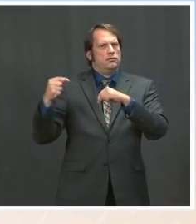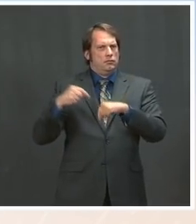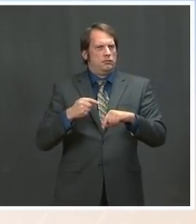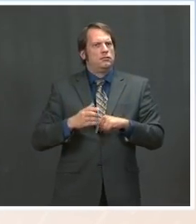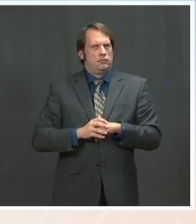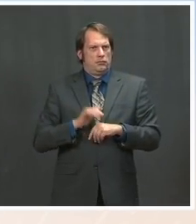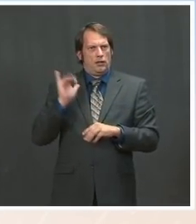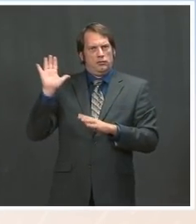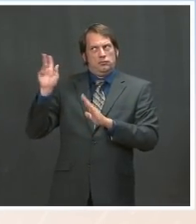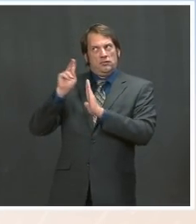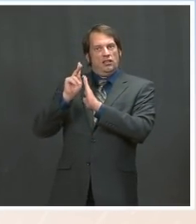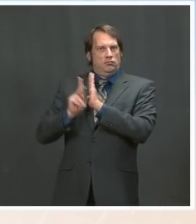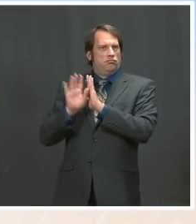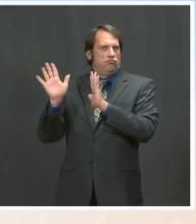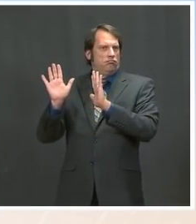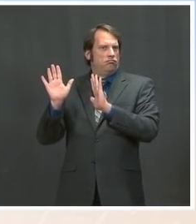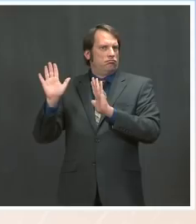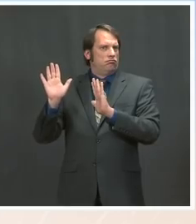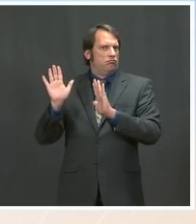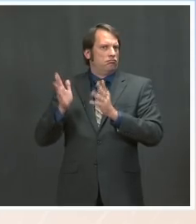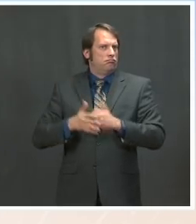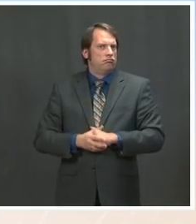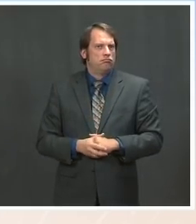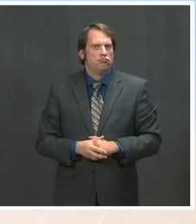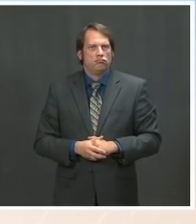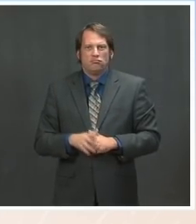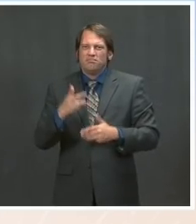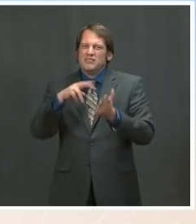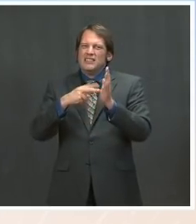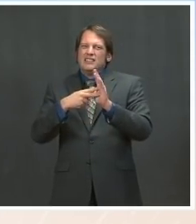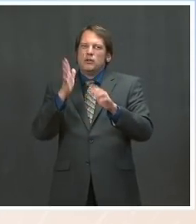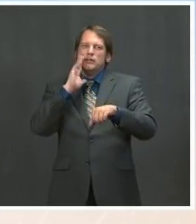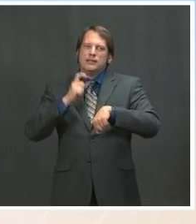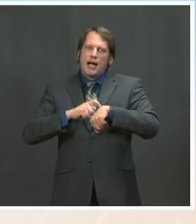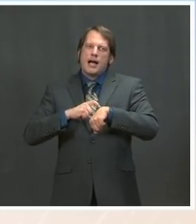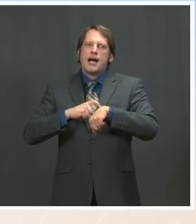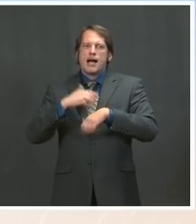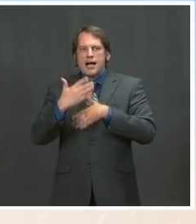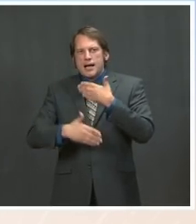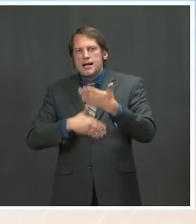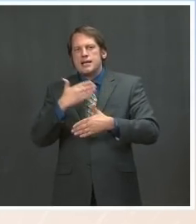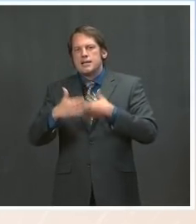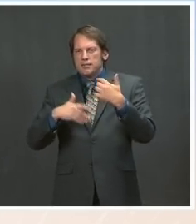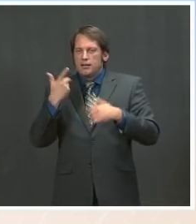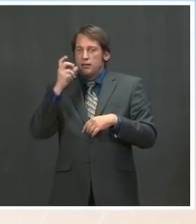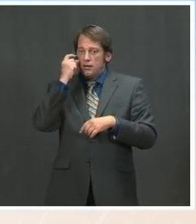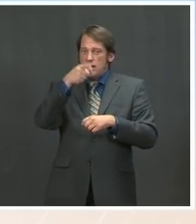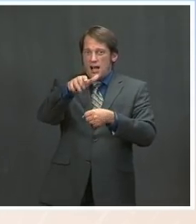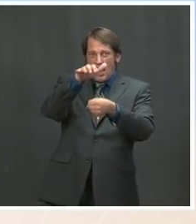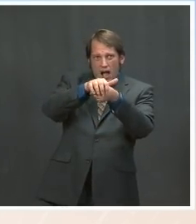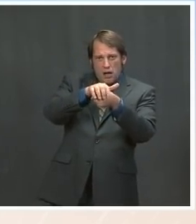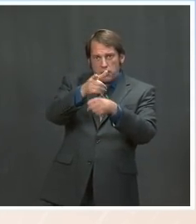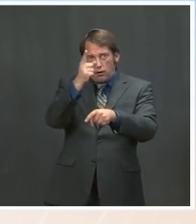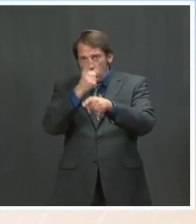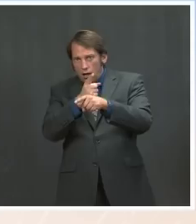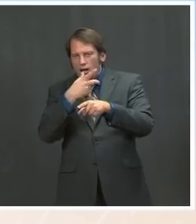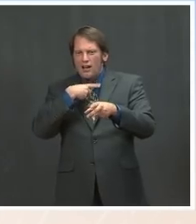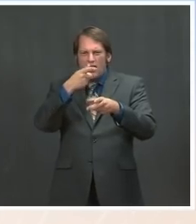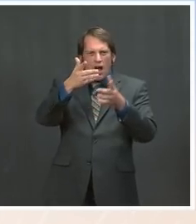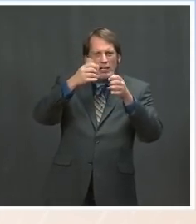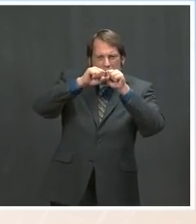But sometimes it takes a little bit of time to lift up the hood, kick around the tires, and see what the big problems are. And we — he made that announcement